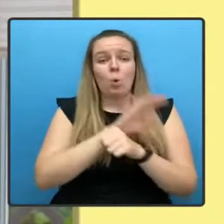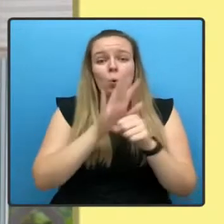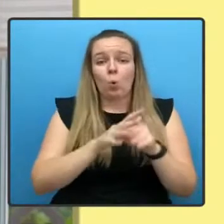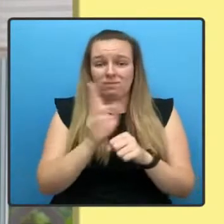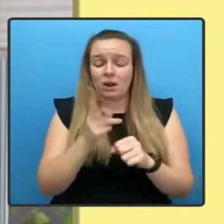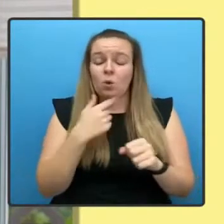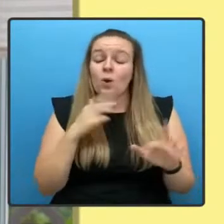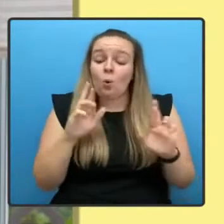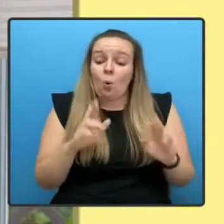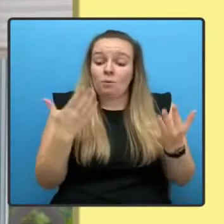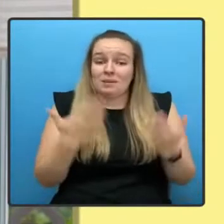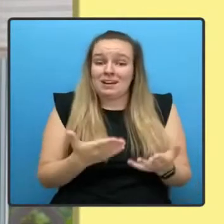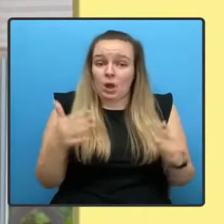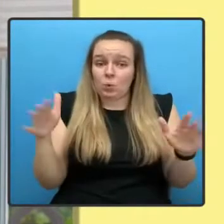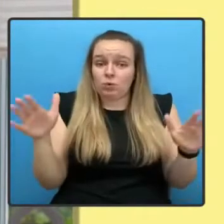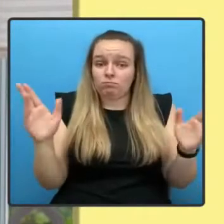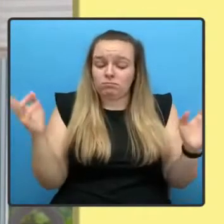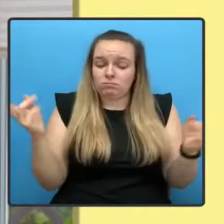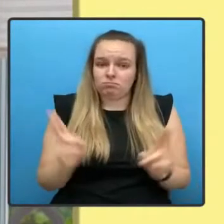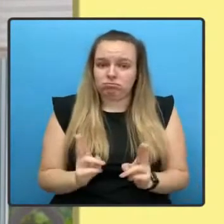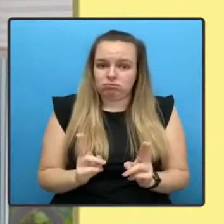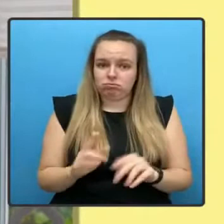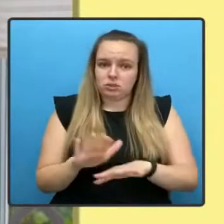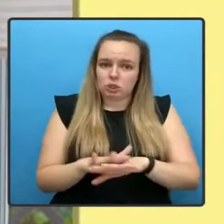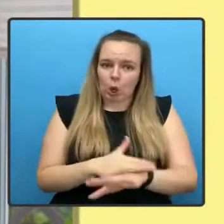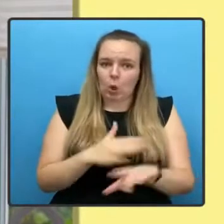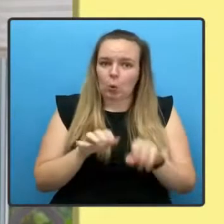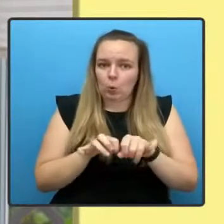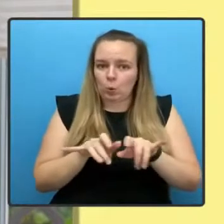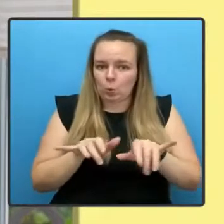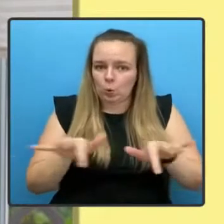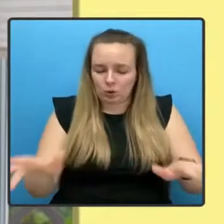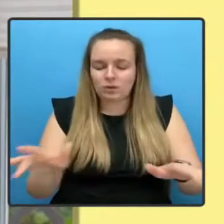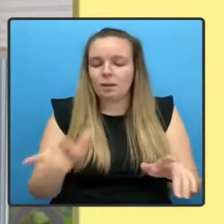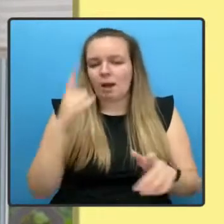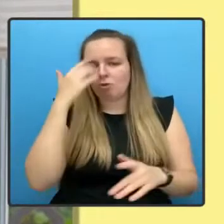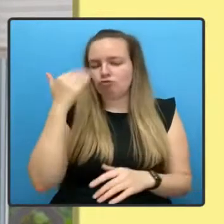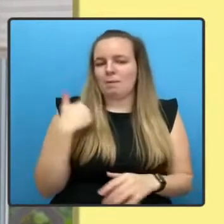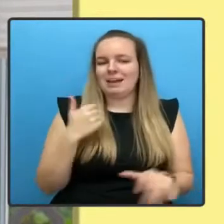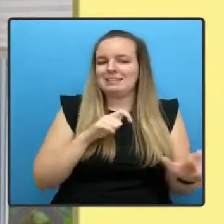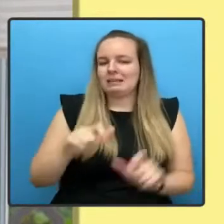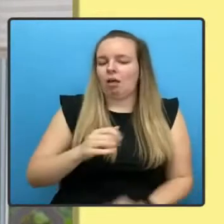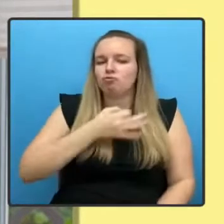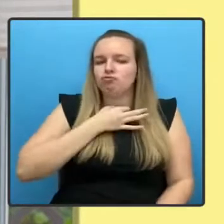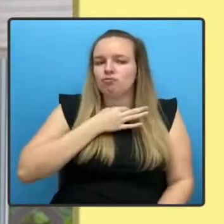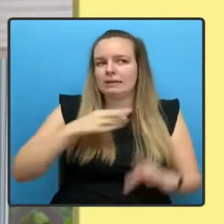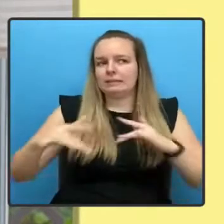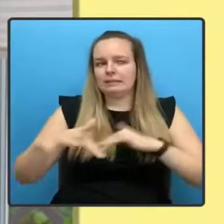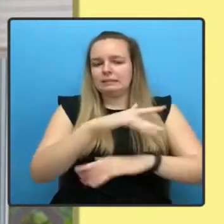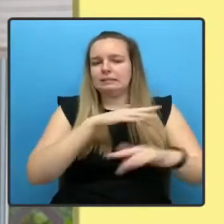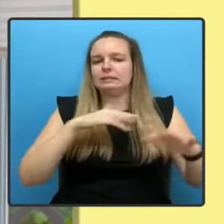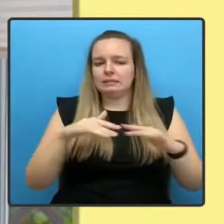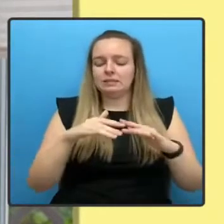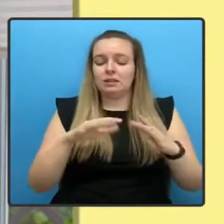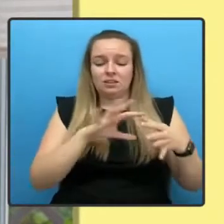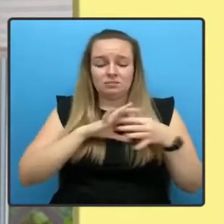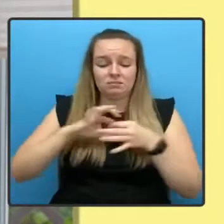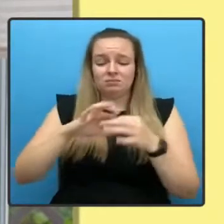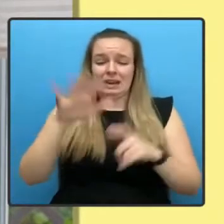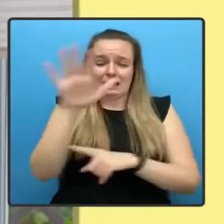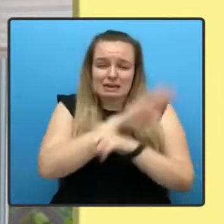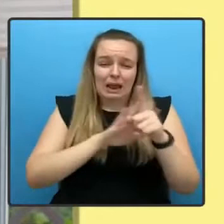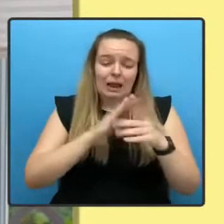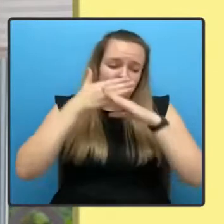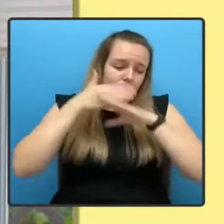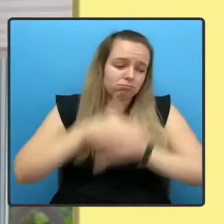is a reminder of the risks we still face. The collective national effort over these past months has been nothing